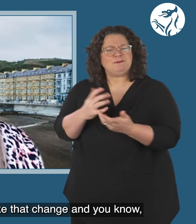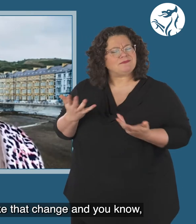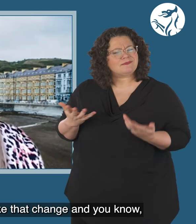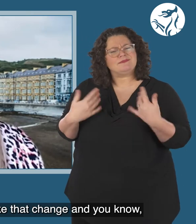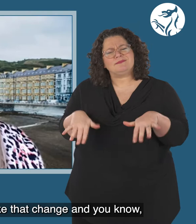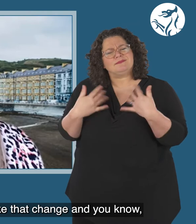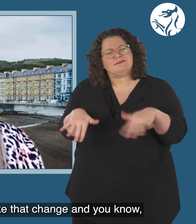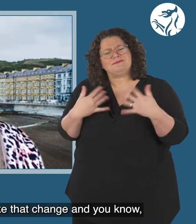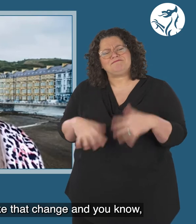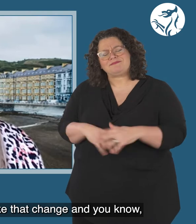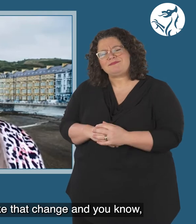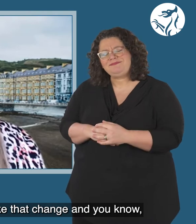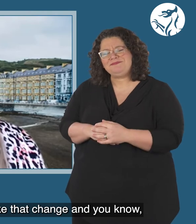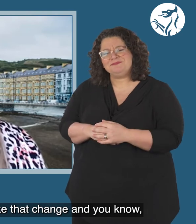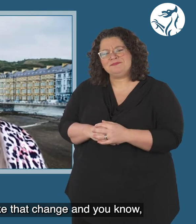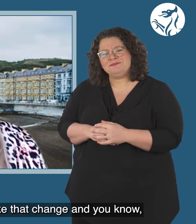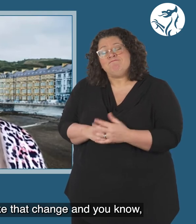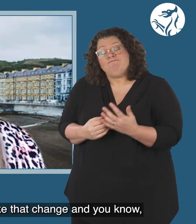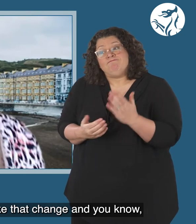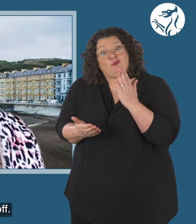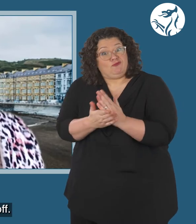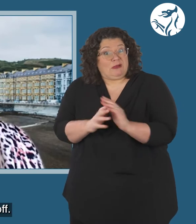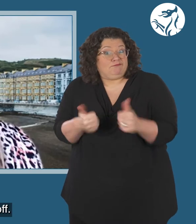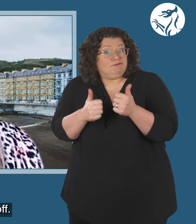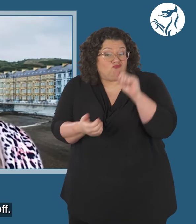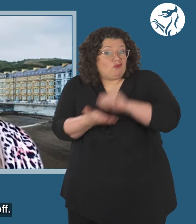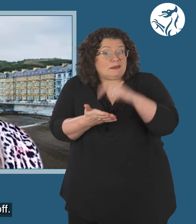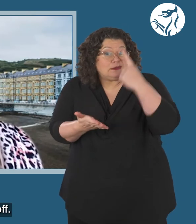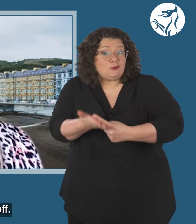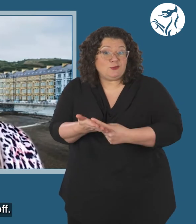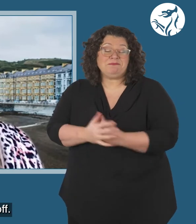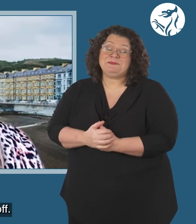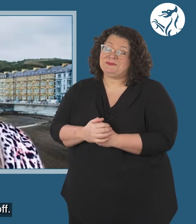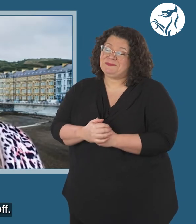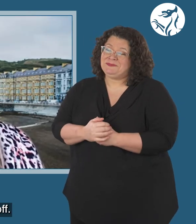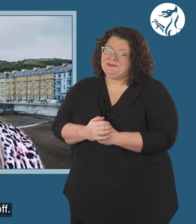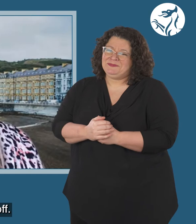did make that change and, you know, it's paid off.